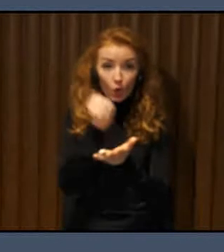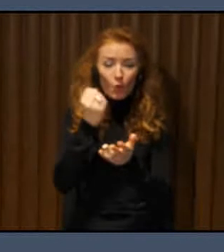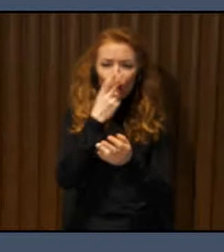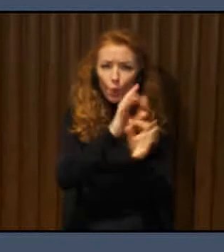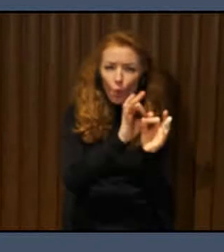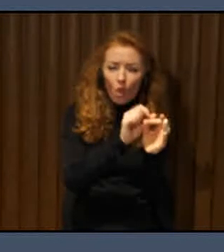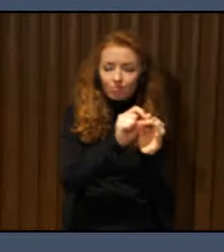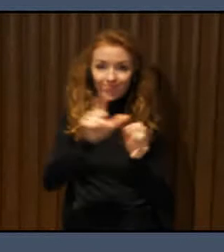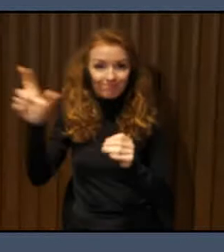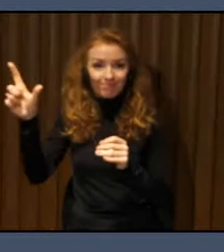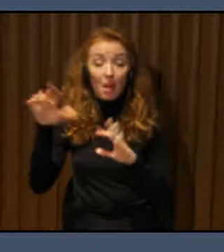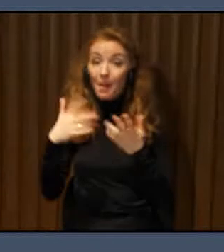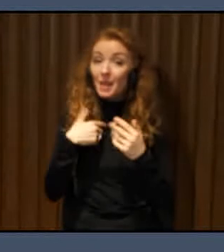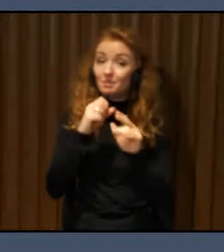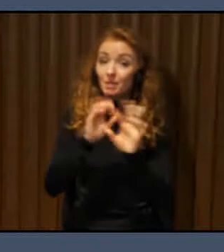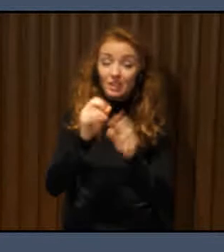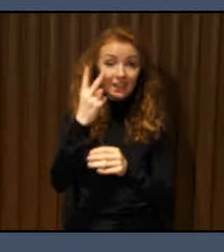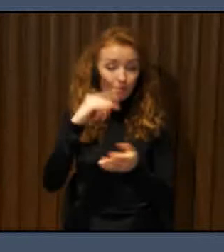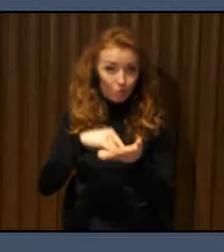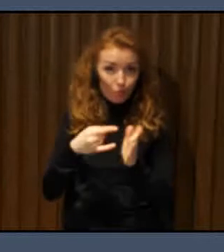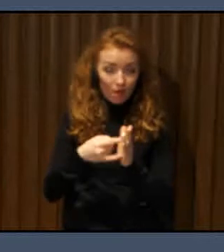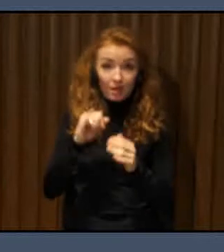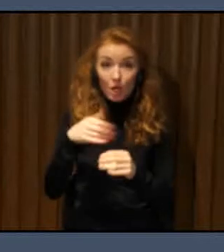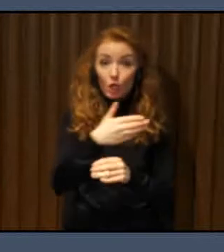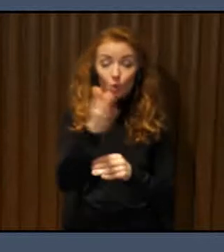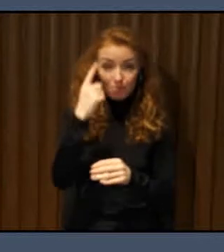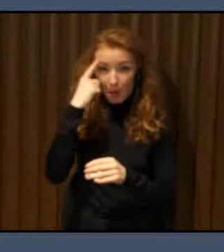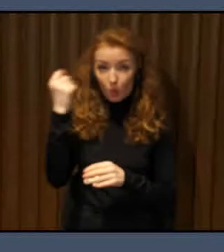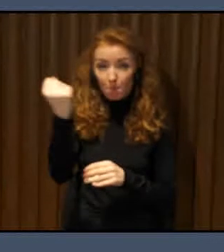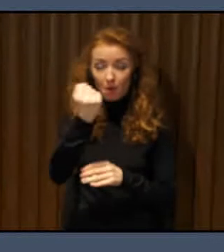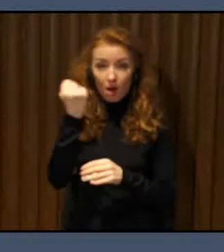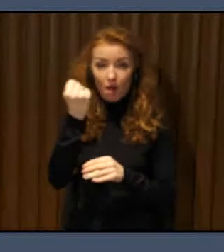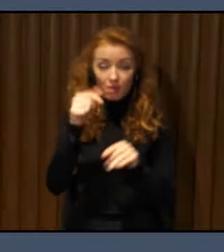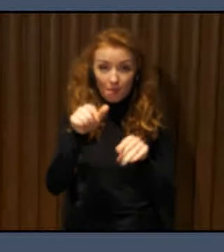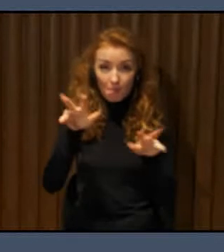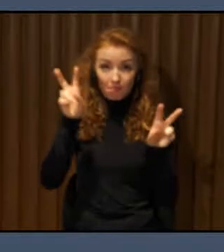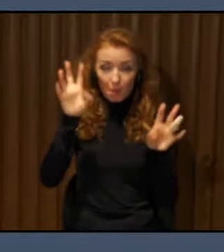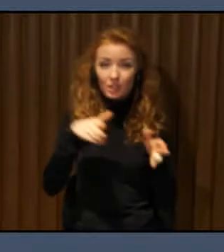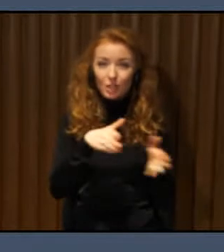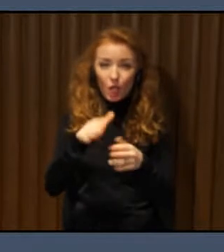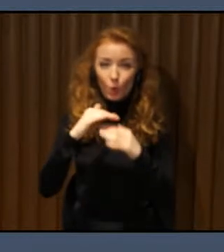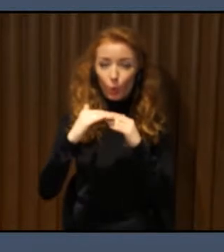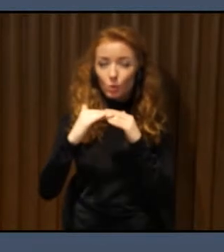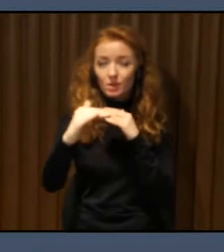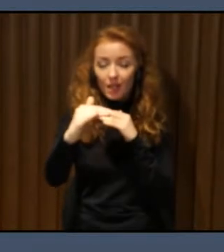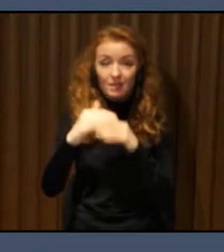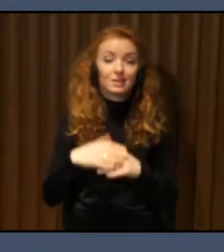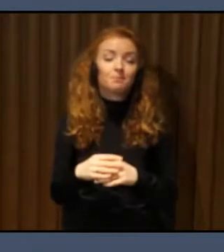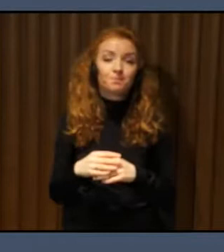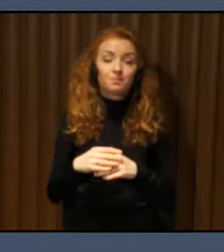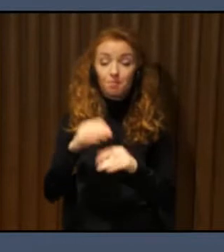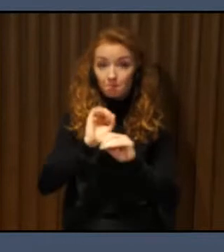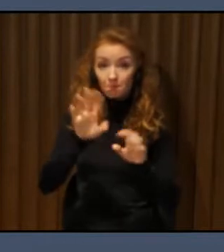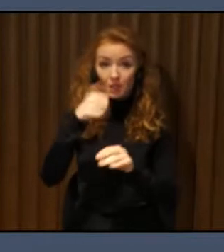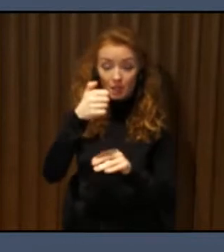And if you have my metaphor in mind, I will start by talking about the GPS. In New York City,